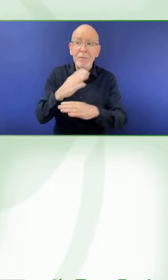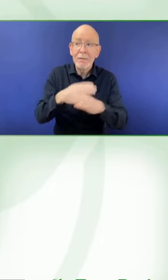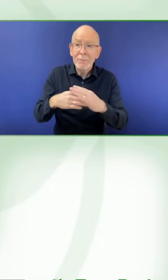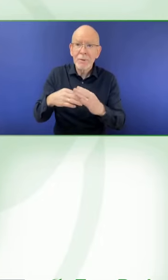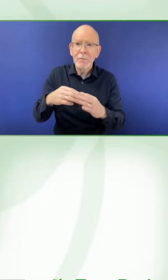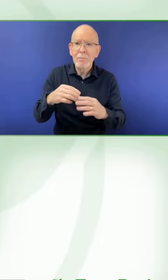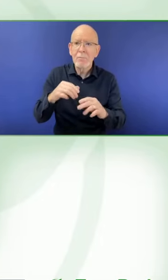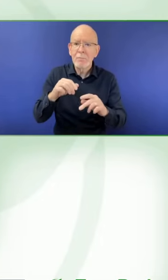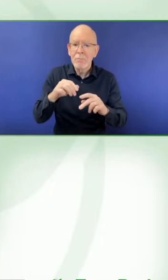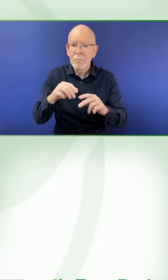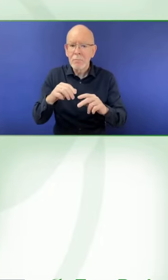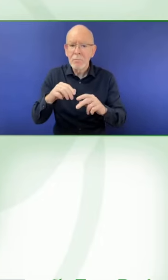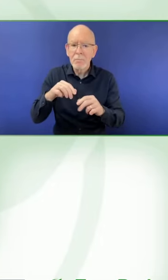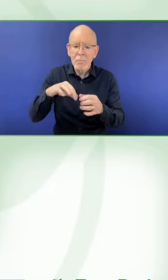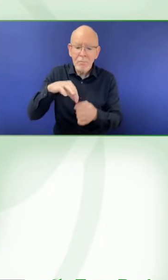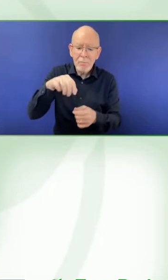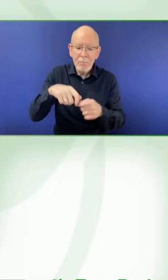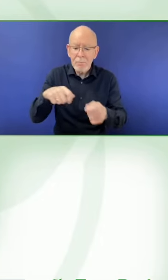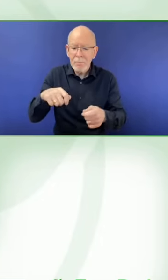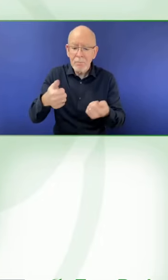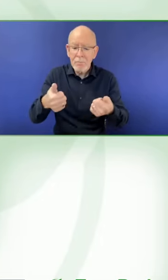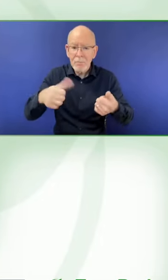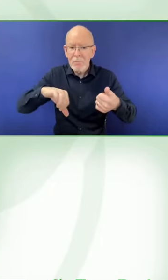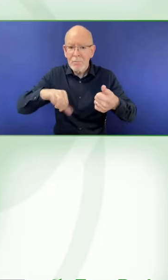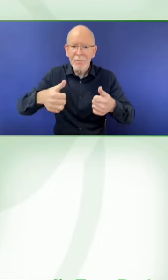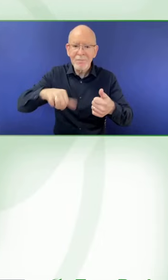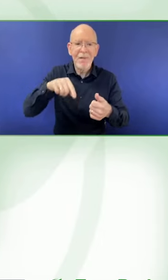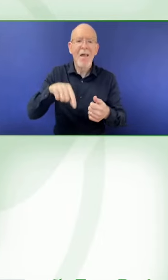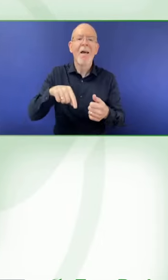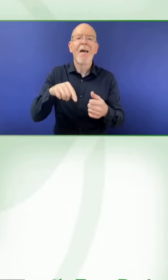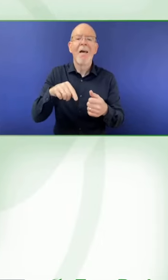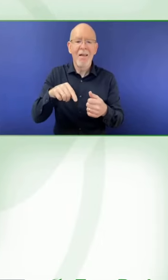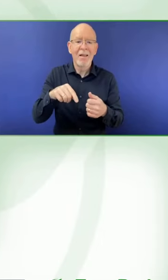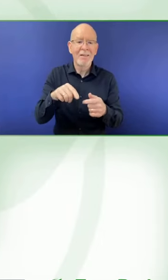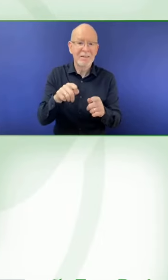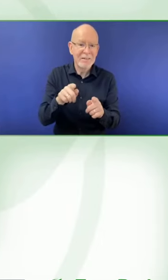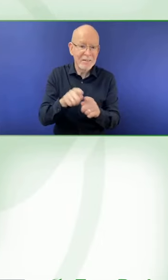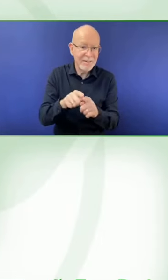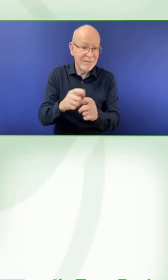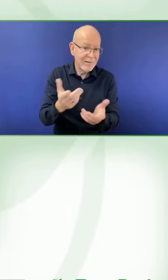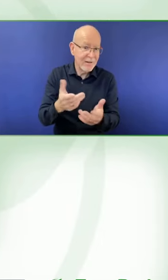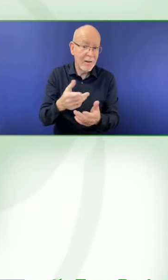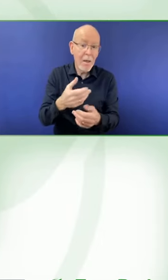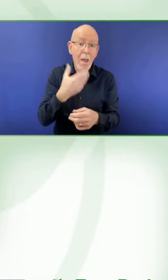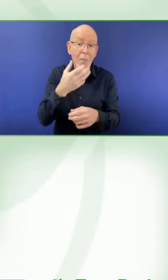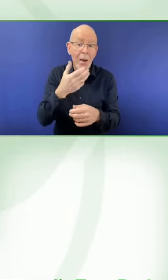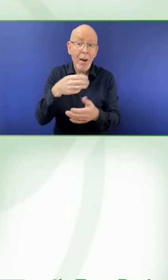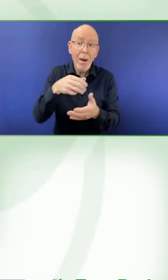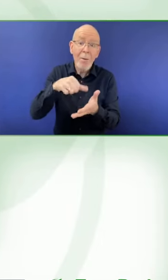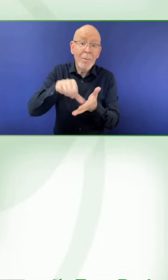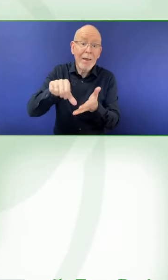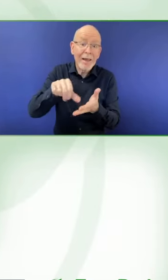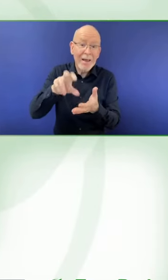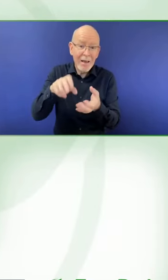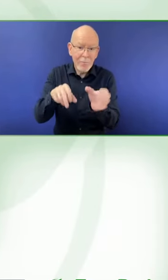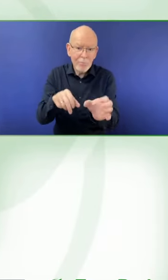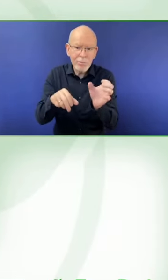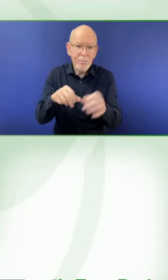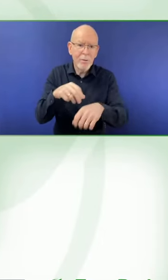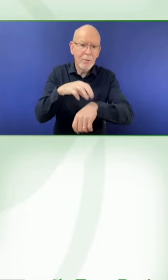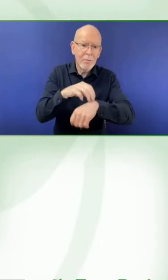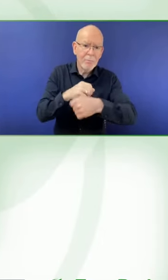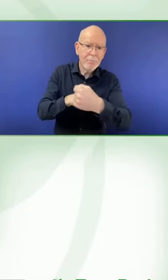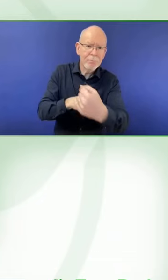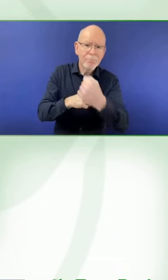has that just shows it's really important to make sure in the development of any of your products or services, mainstream or accessible,